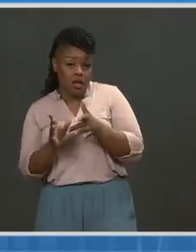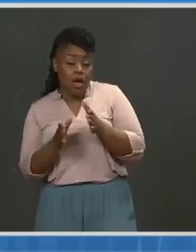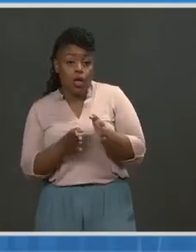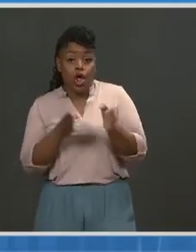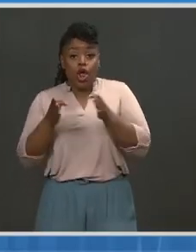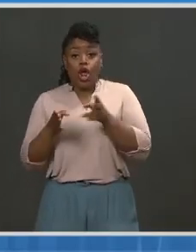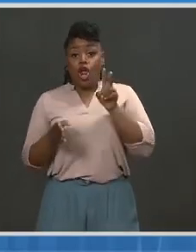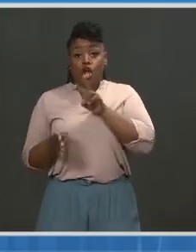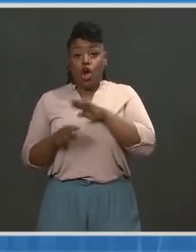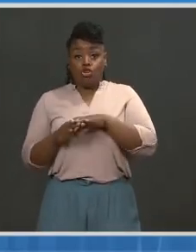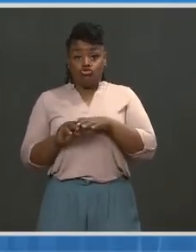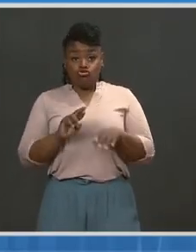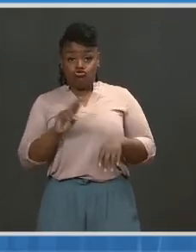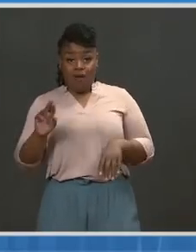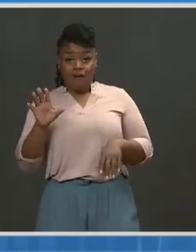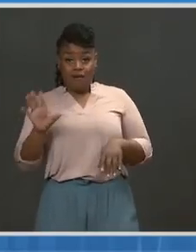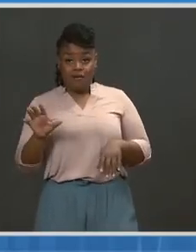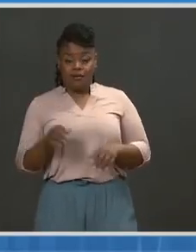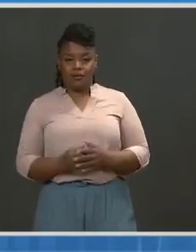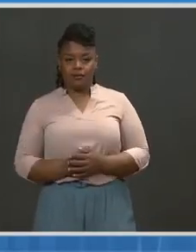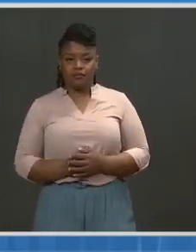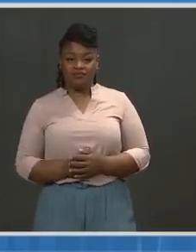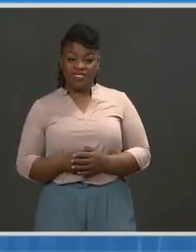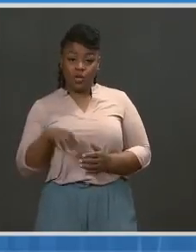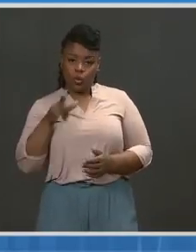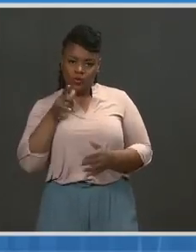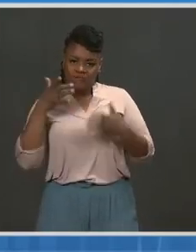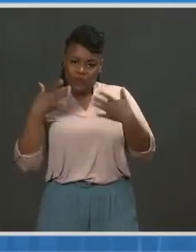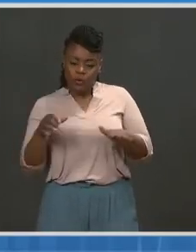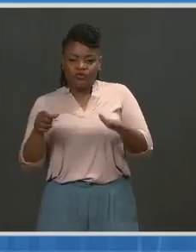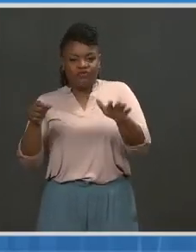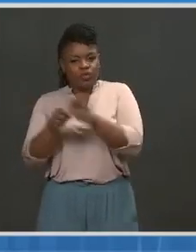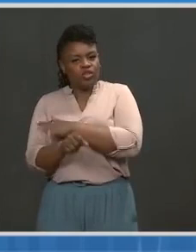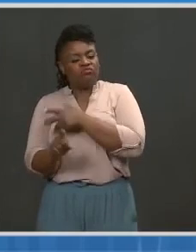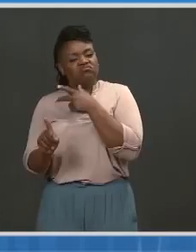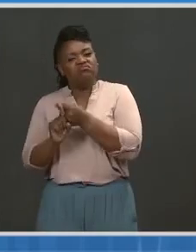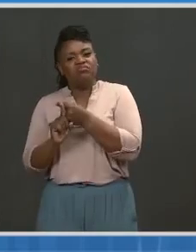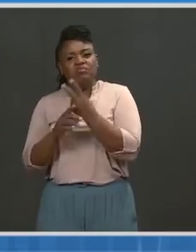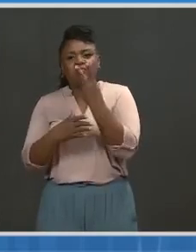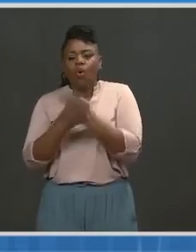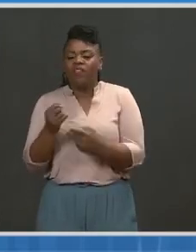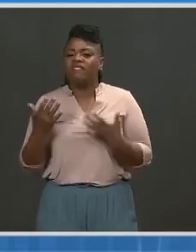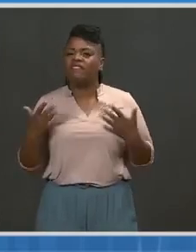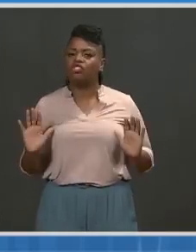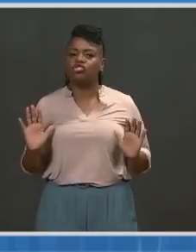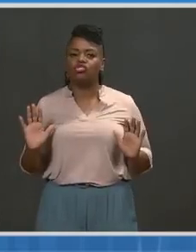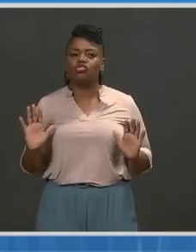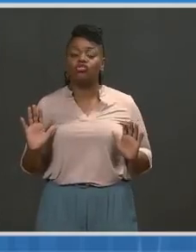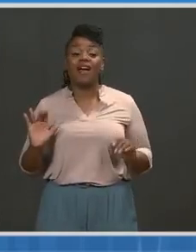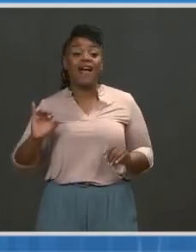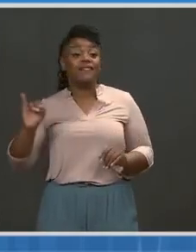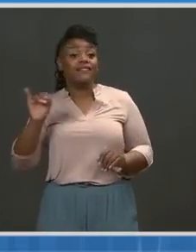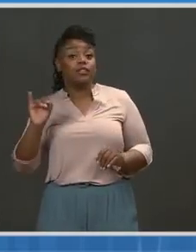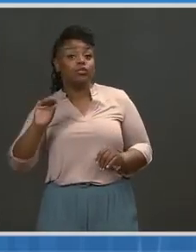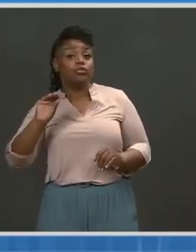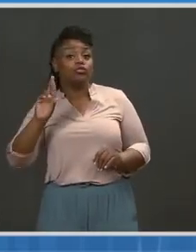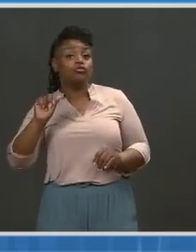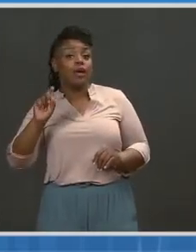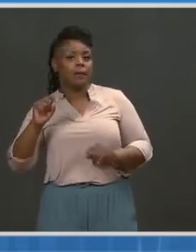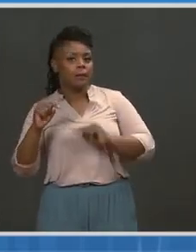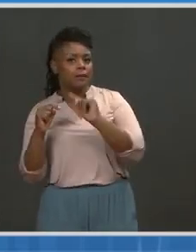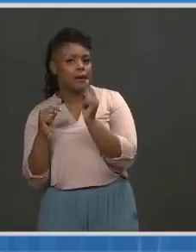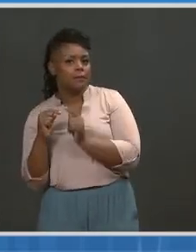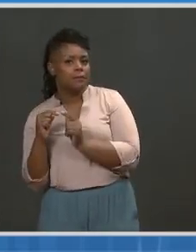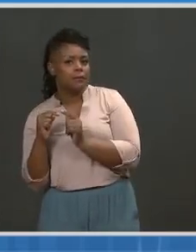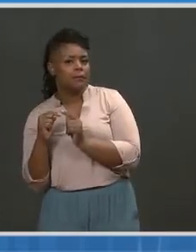,000. But look at the far right of the graph. For those who were fully vaccinated, the infection rate